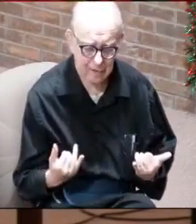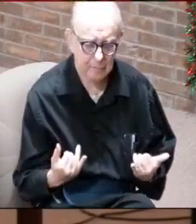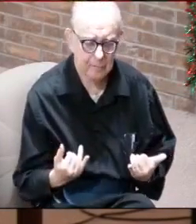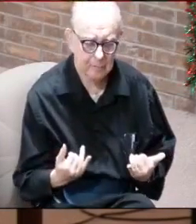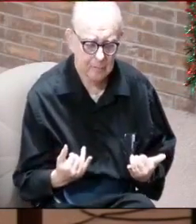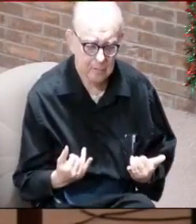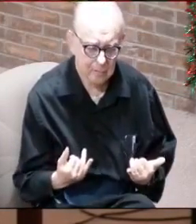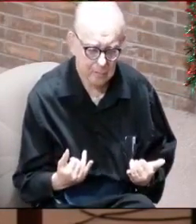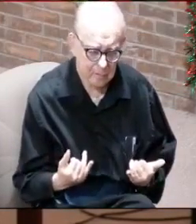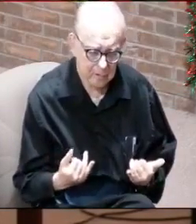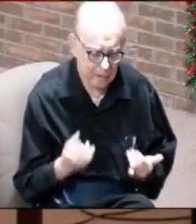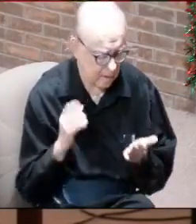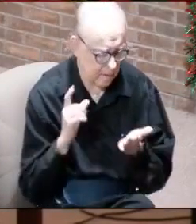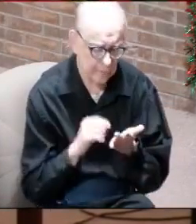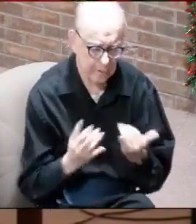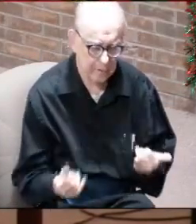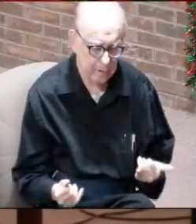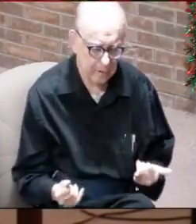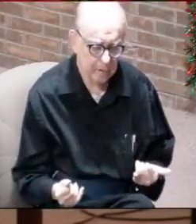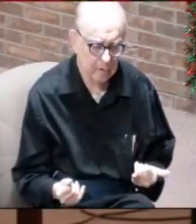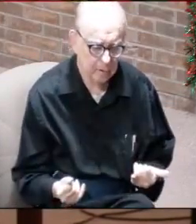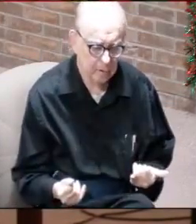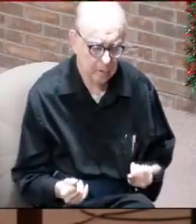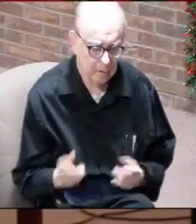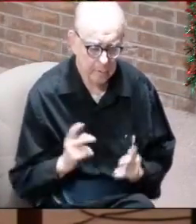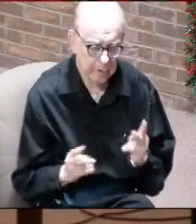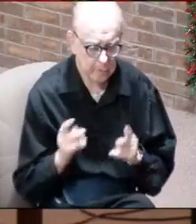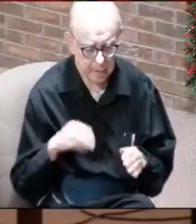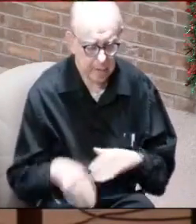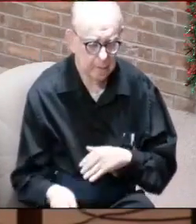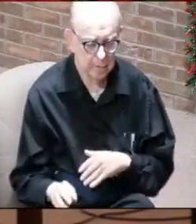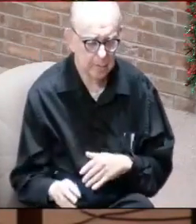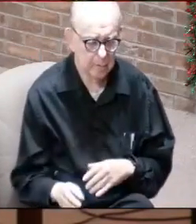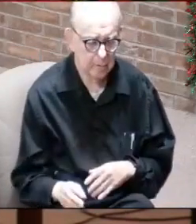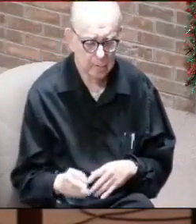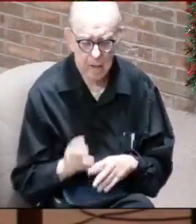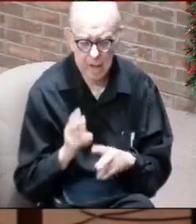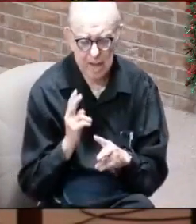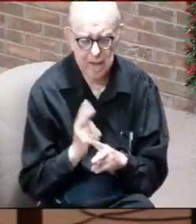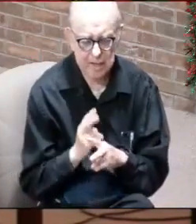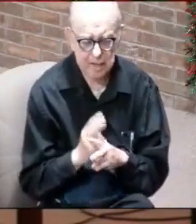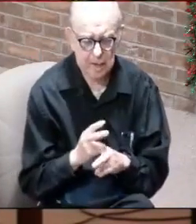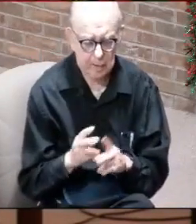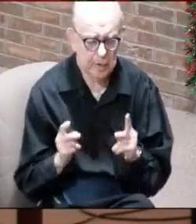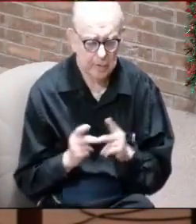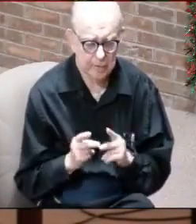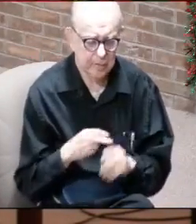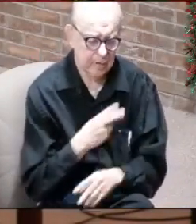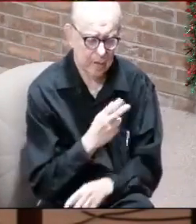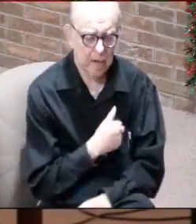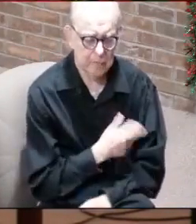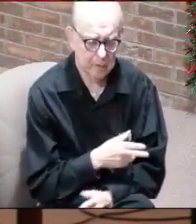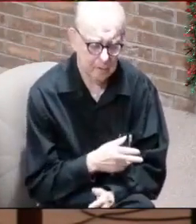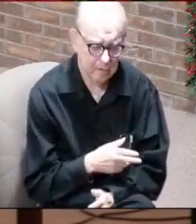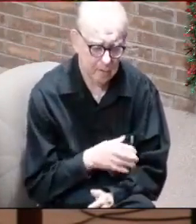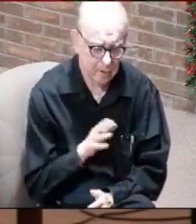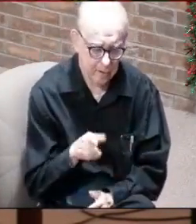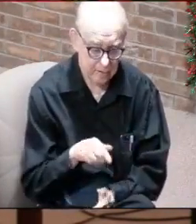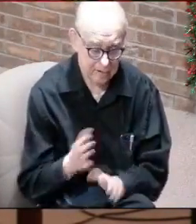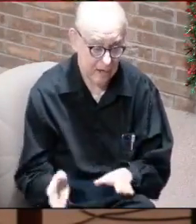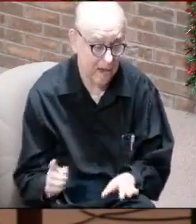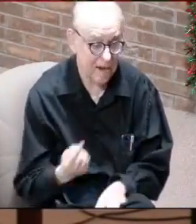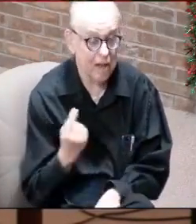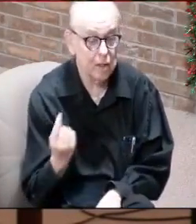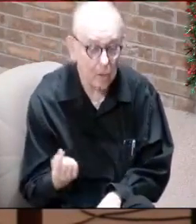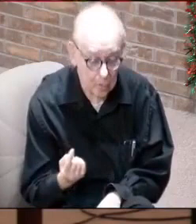in the newspapers today because a lot of people who are in facilities and hospitals, they're dying alone.